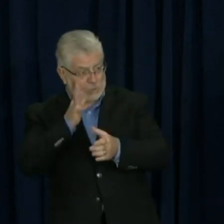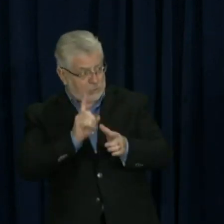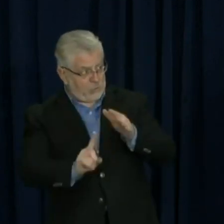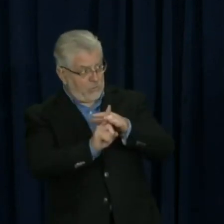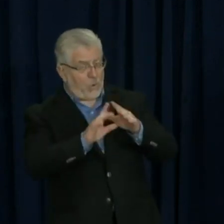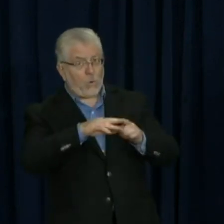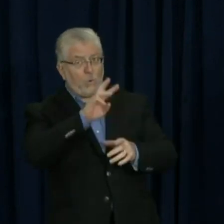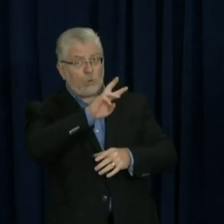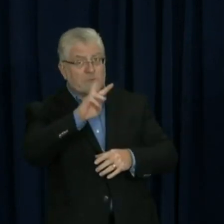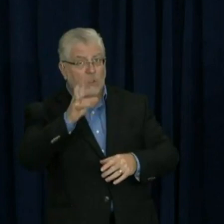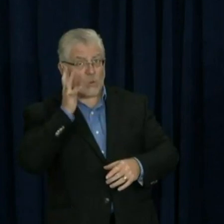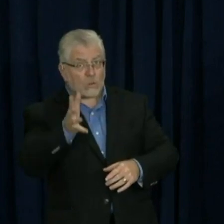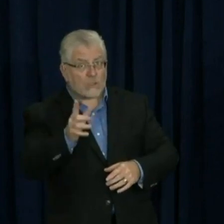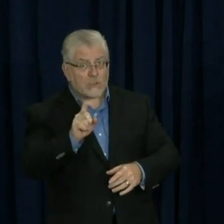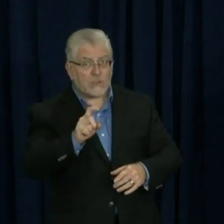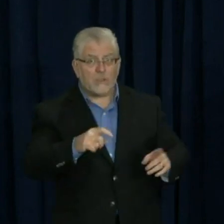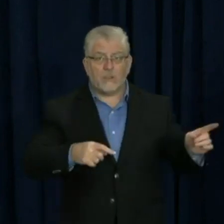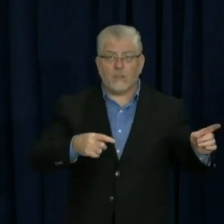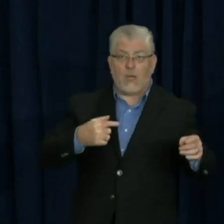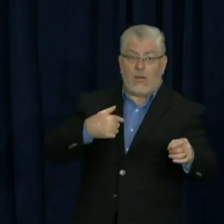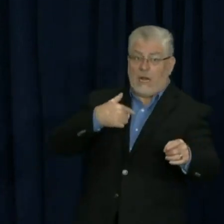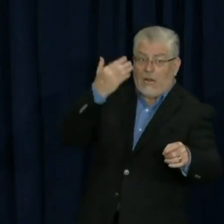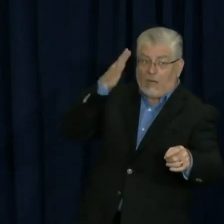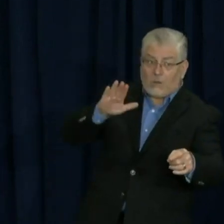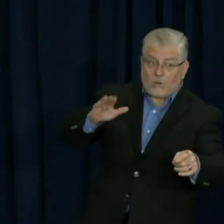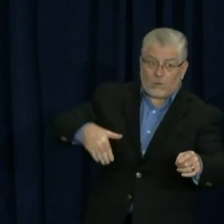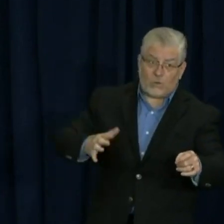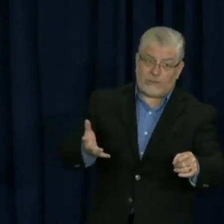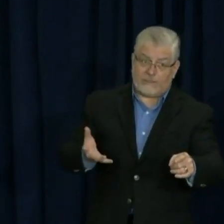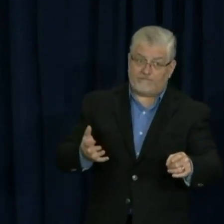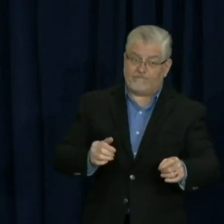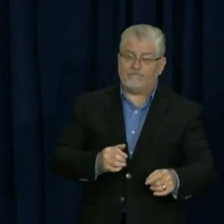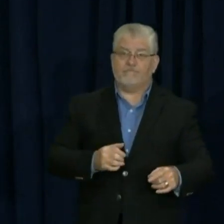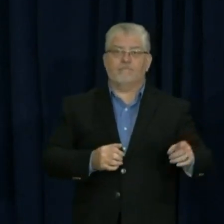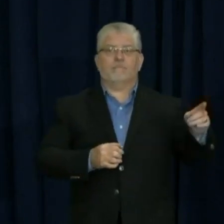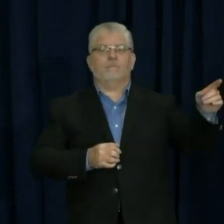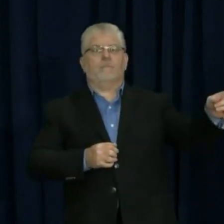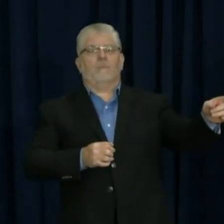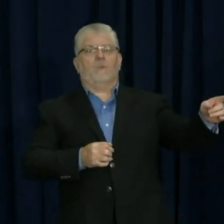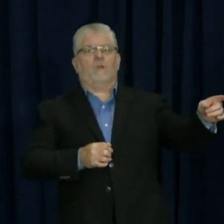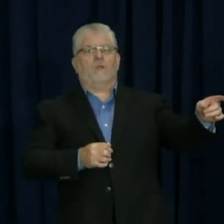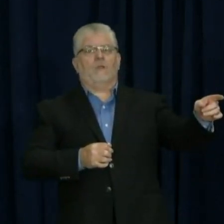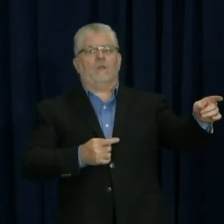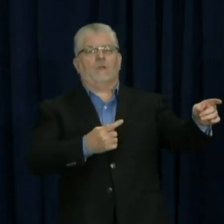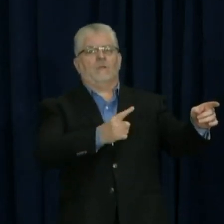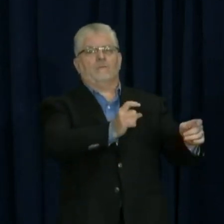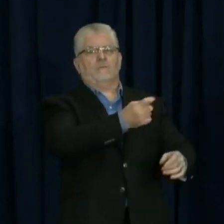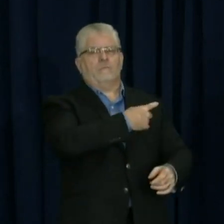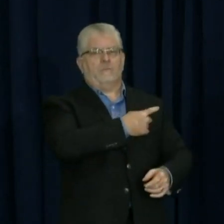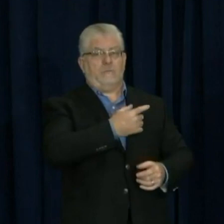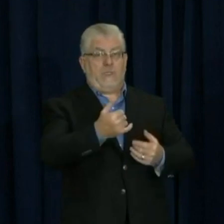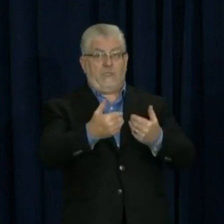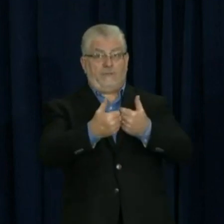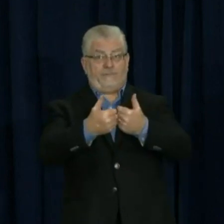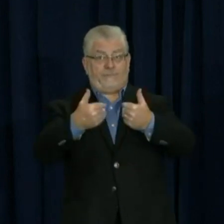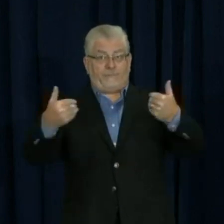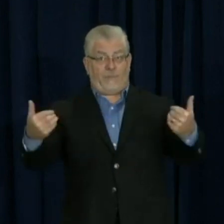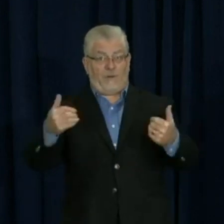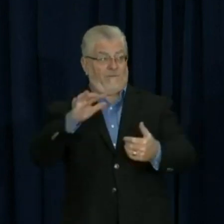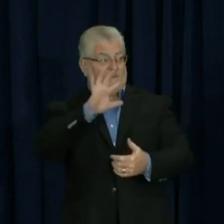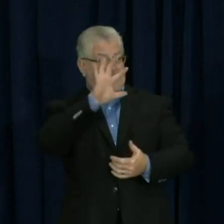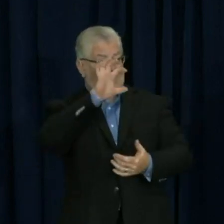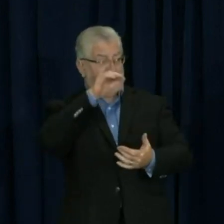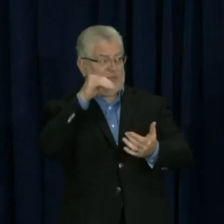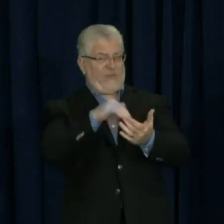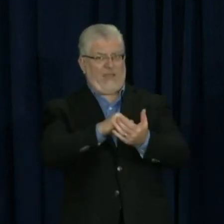Yes. So on those segregated ballots, there were 500,000 ballots issued that hadn't been cast as of yesterday? I'm sorry. Can you